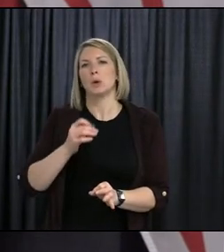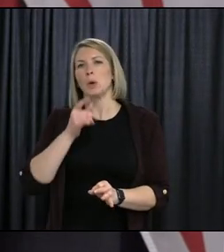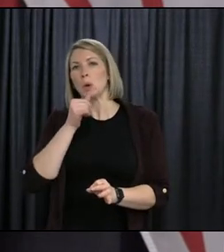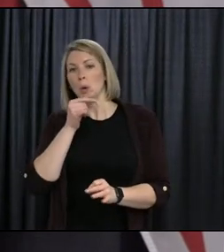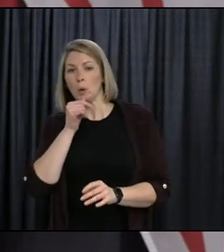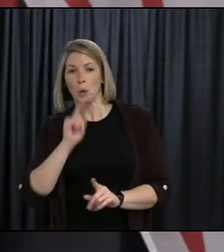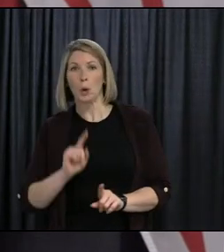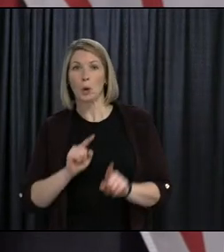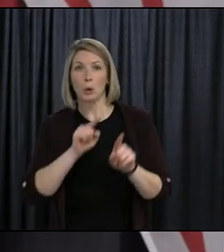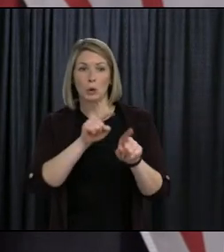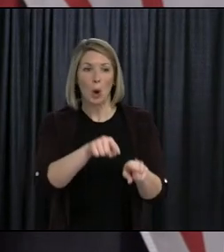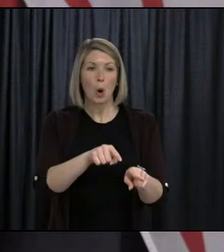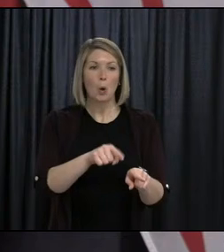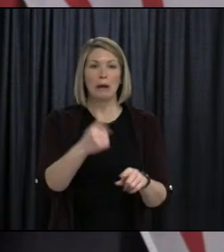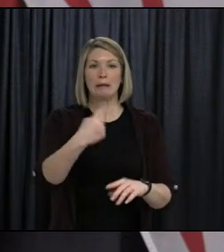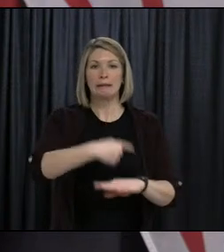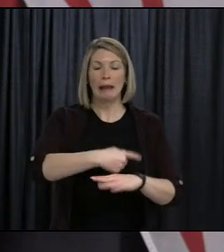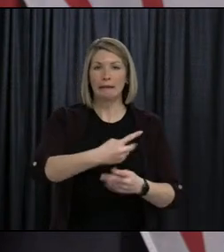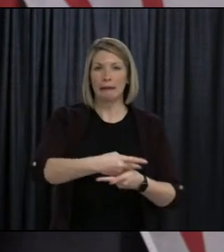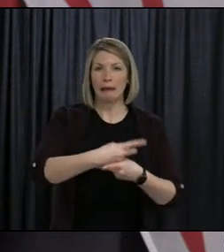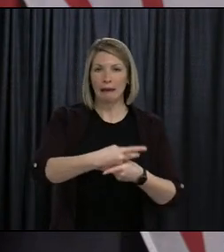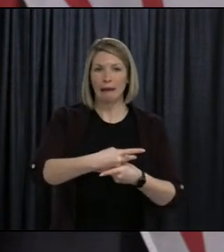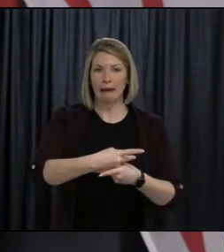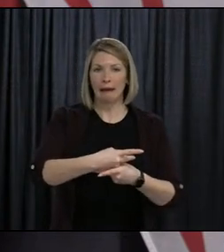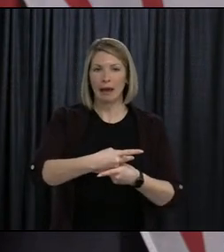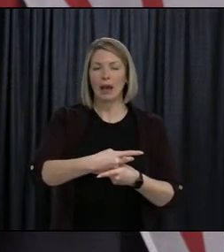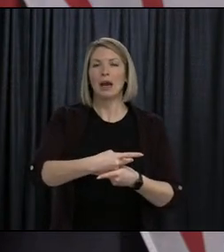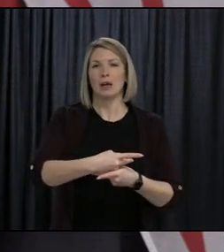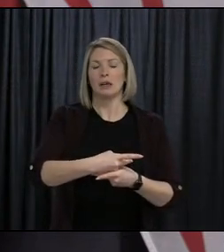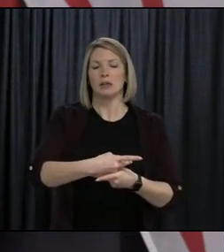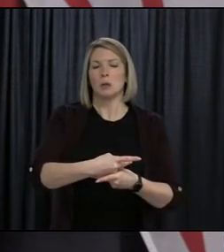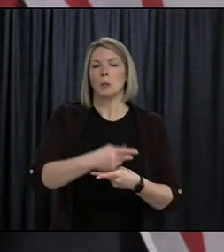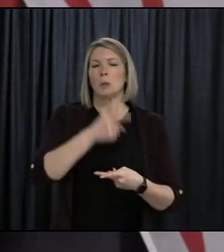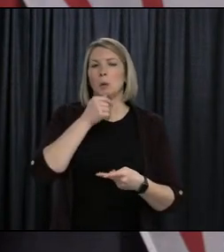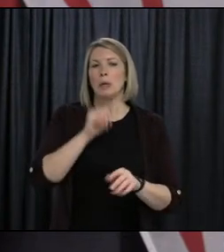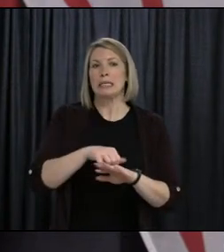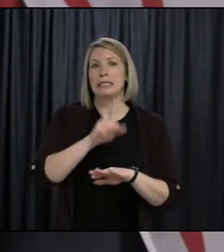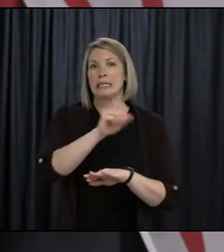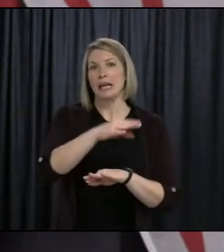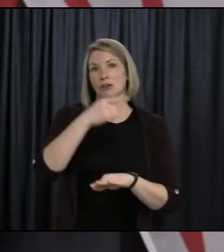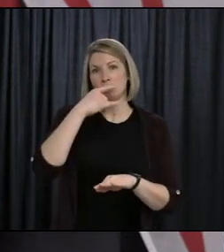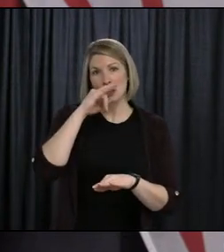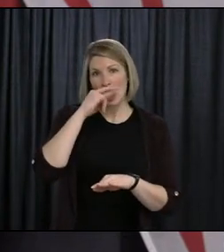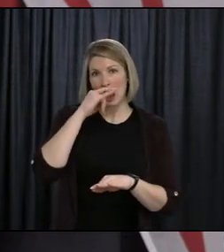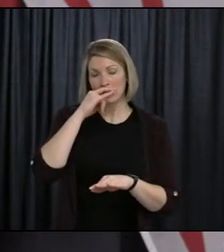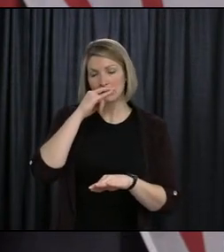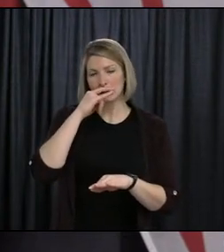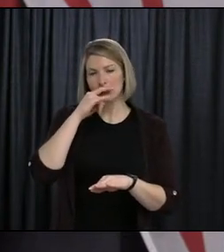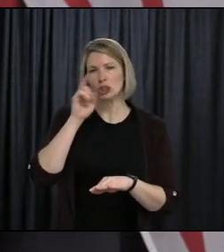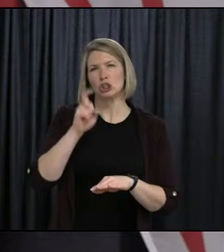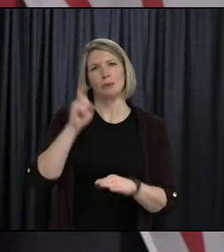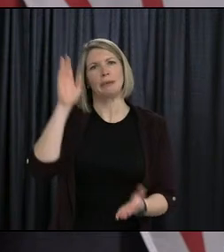at early childhood education should be significantly reduced than normal capacity.